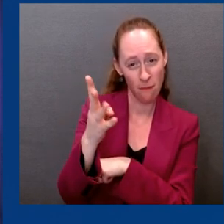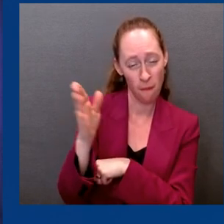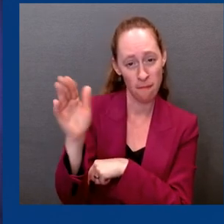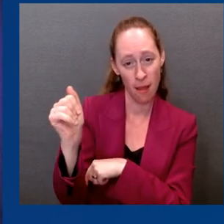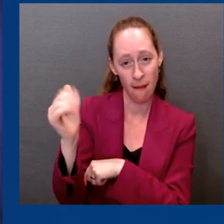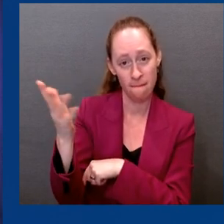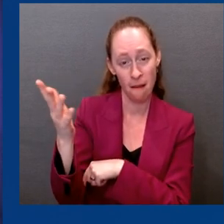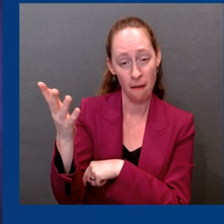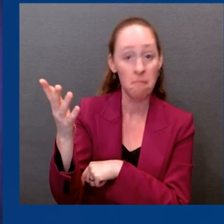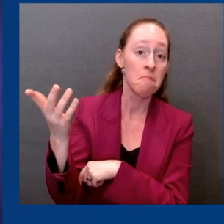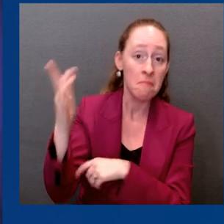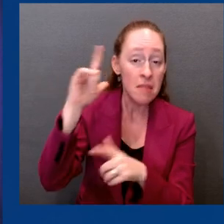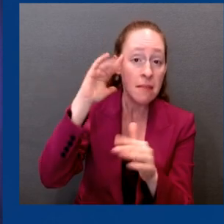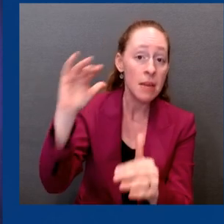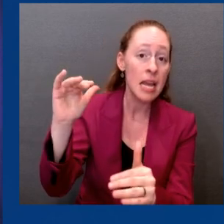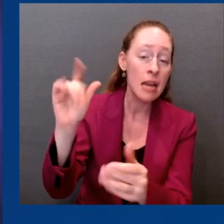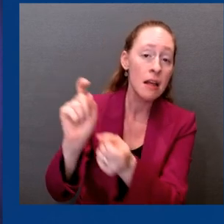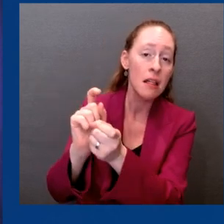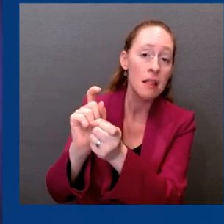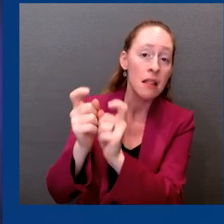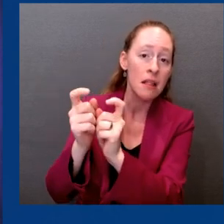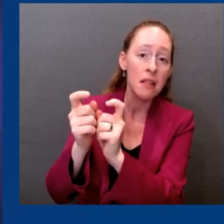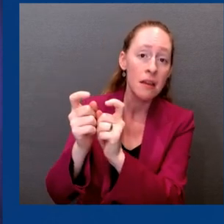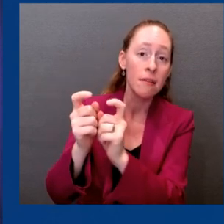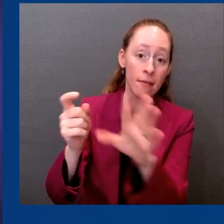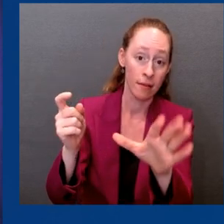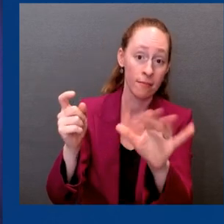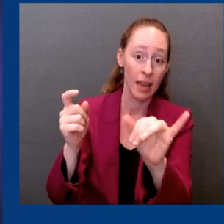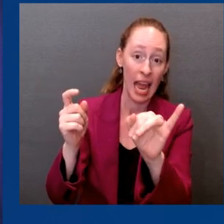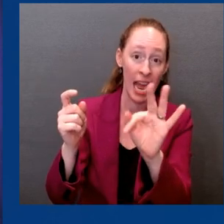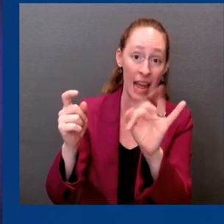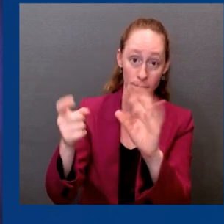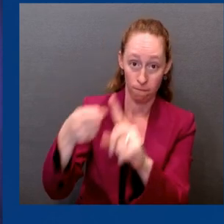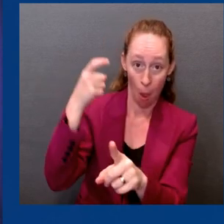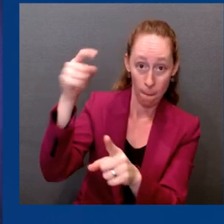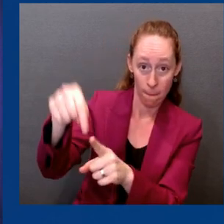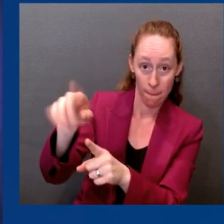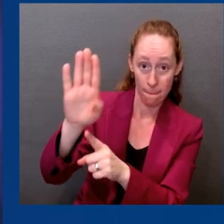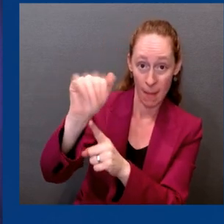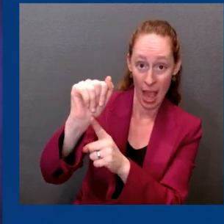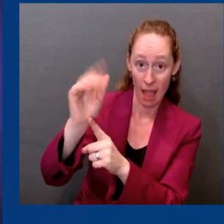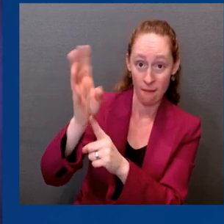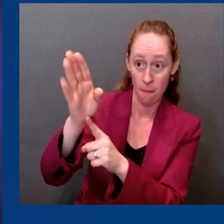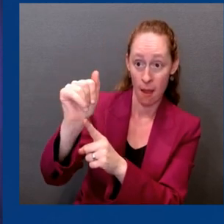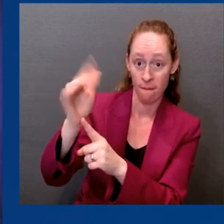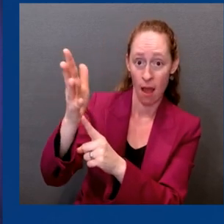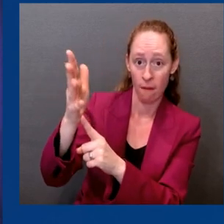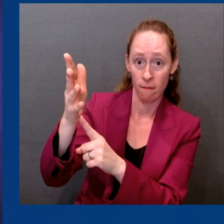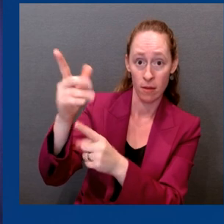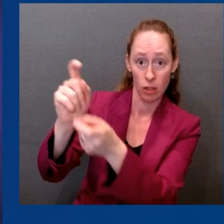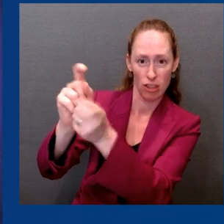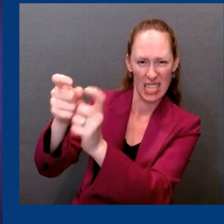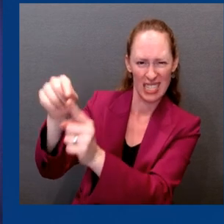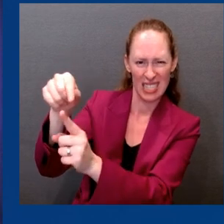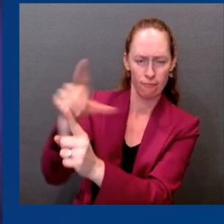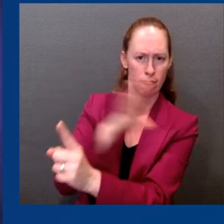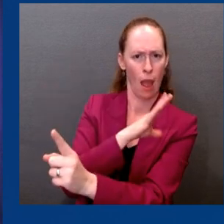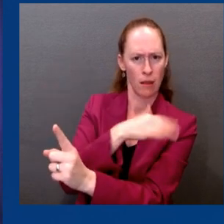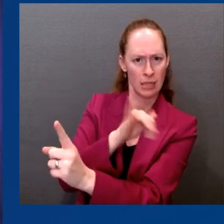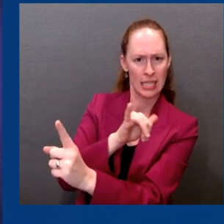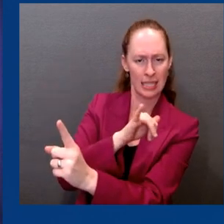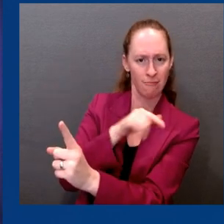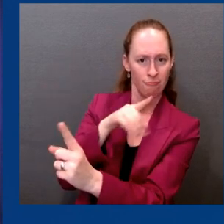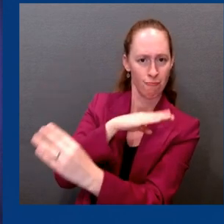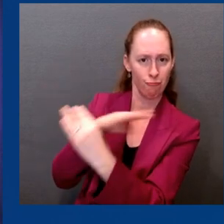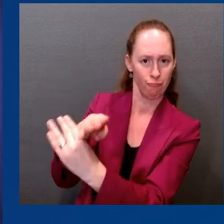.5, this updated vaccine will continue to provide a very high degree of protection. One of the things that we've been thinking about, and you've heard